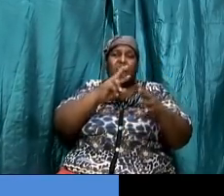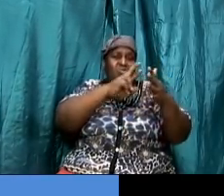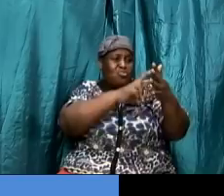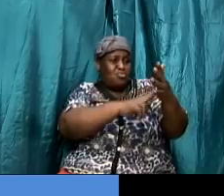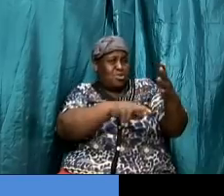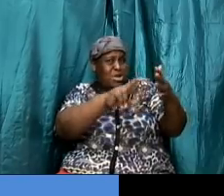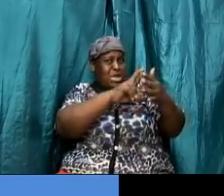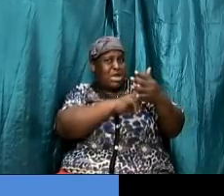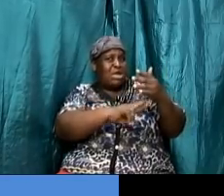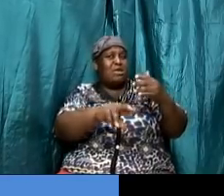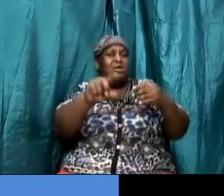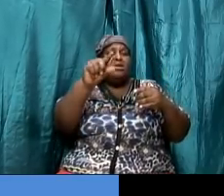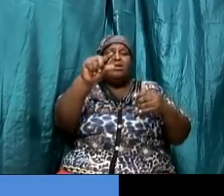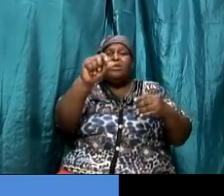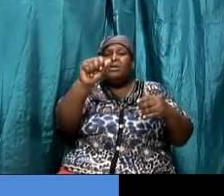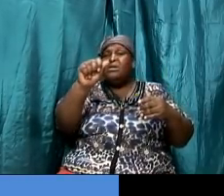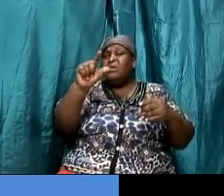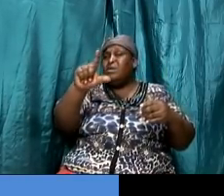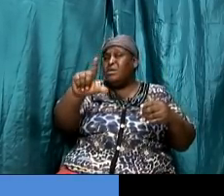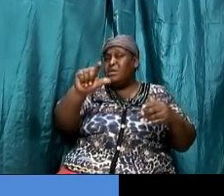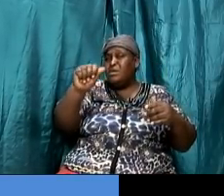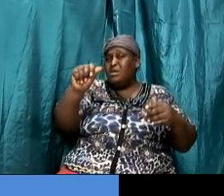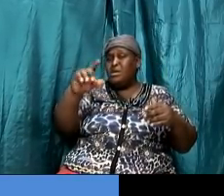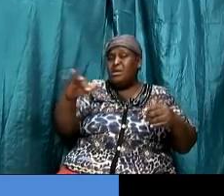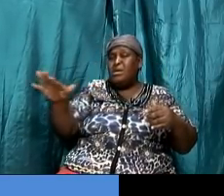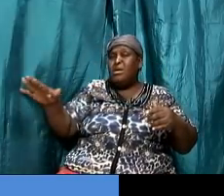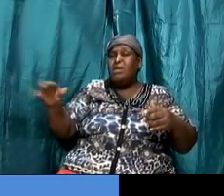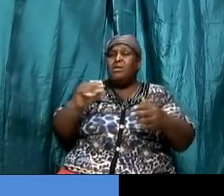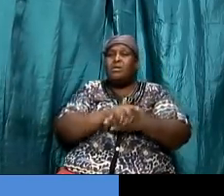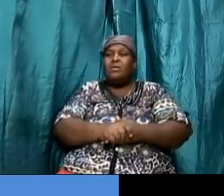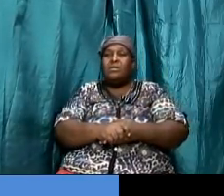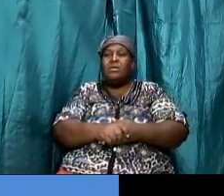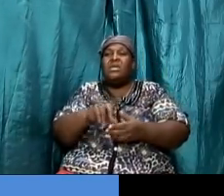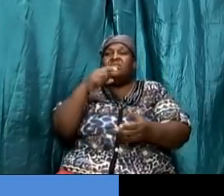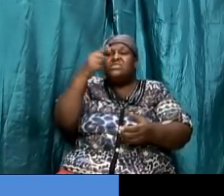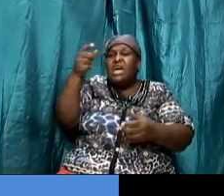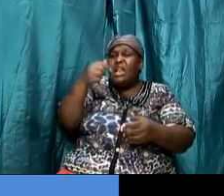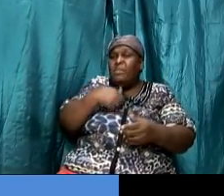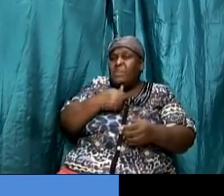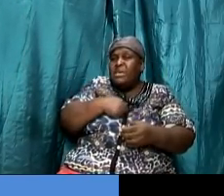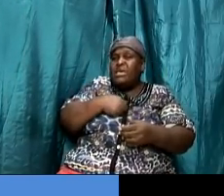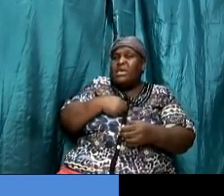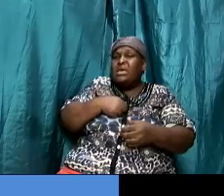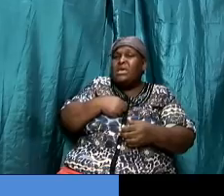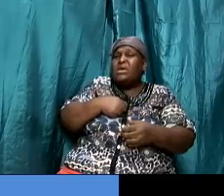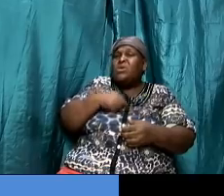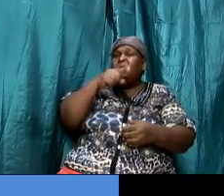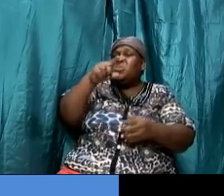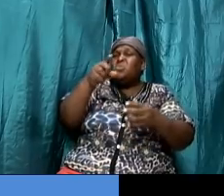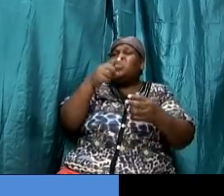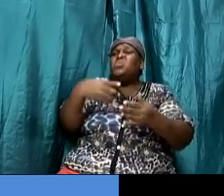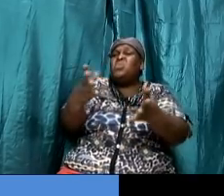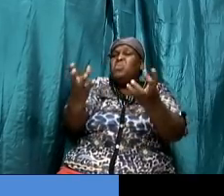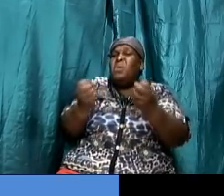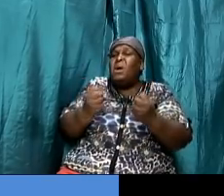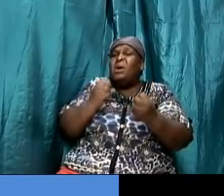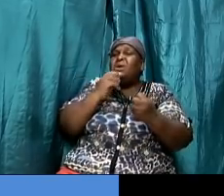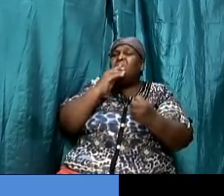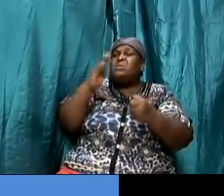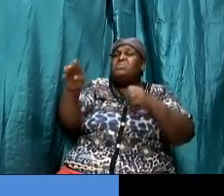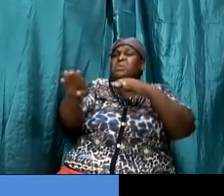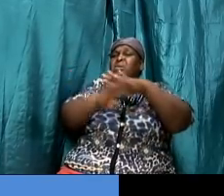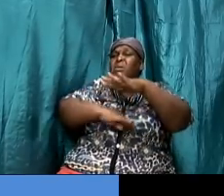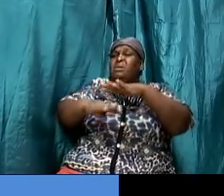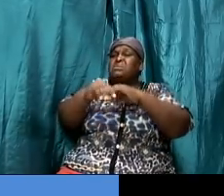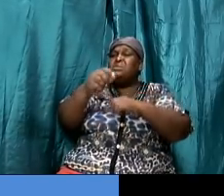21 to 31 10 verses it says tell me he that desire to be on the law